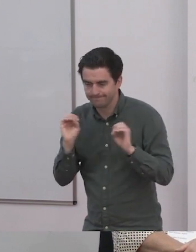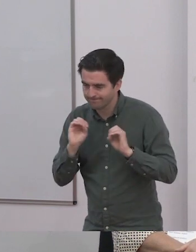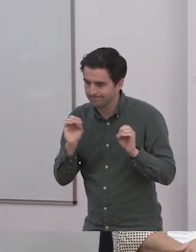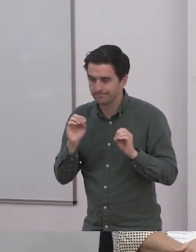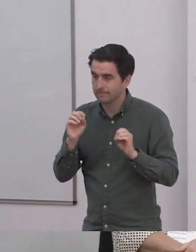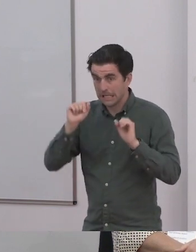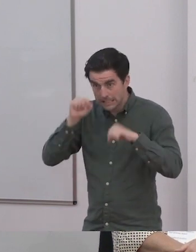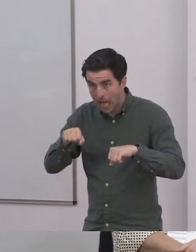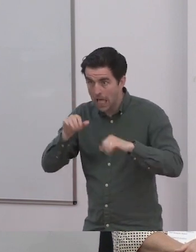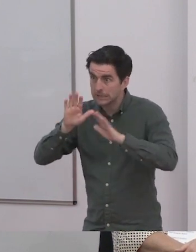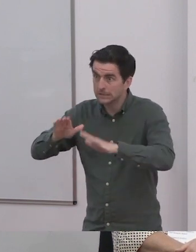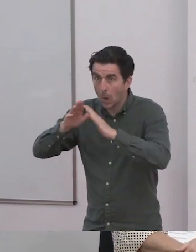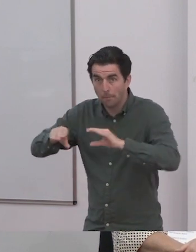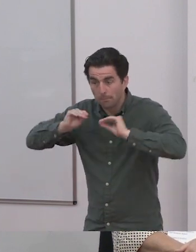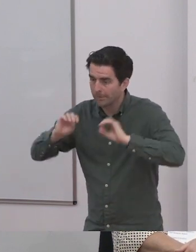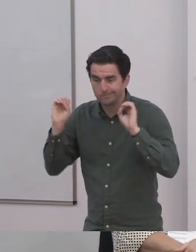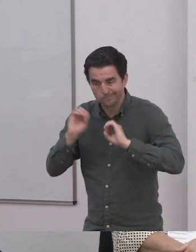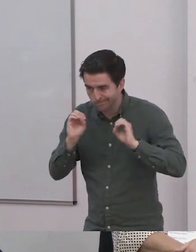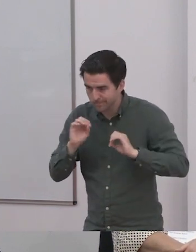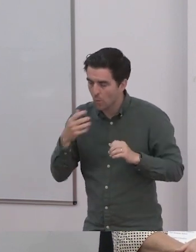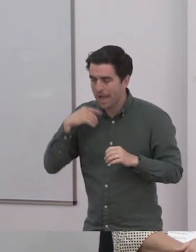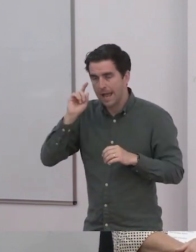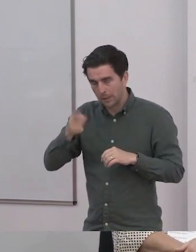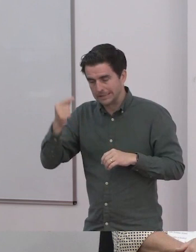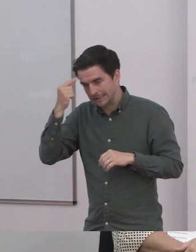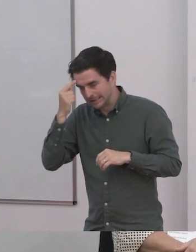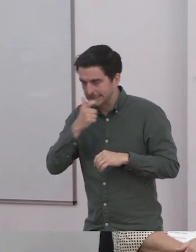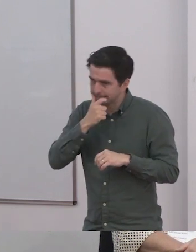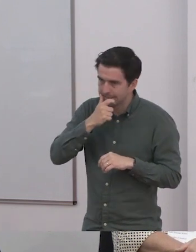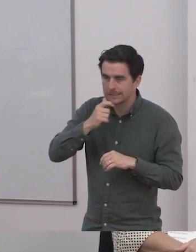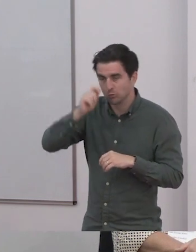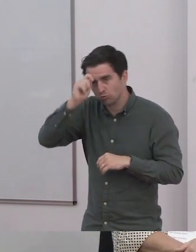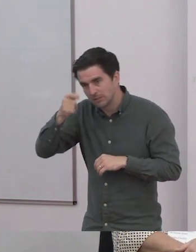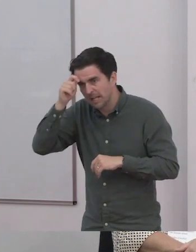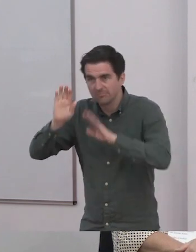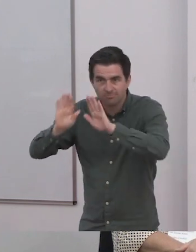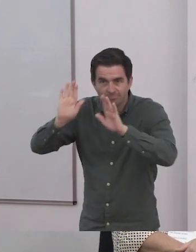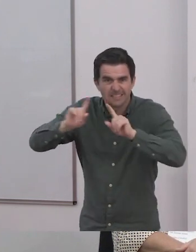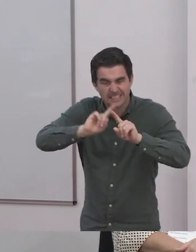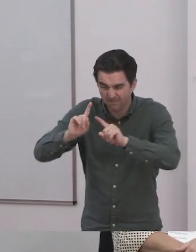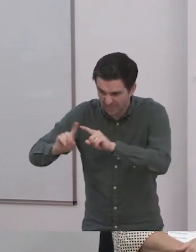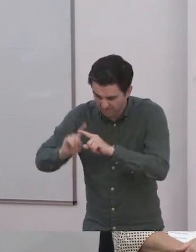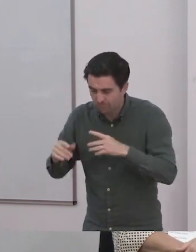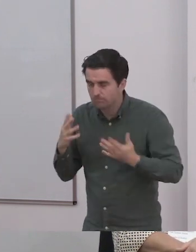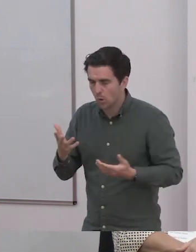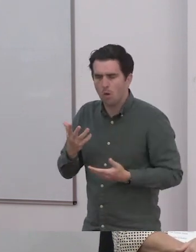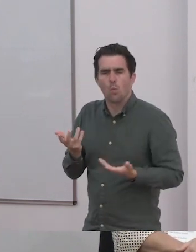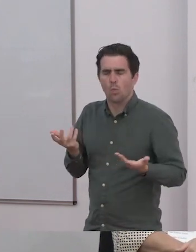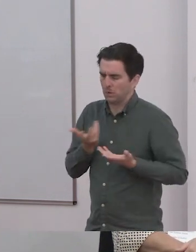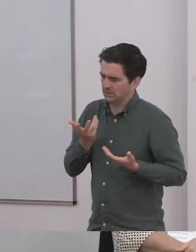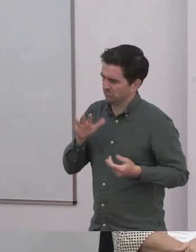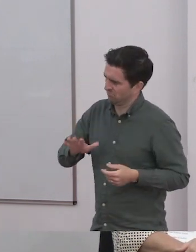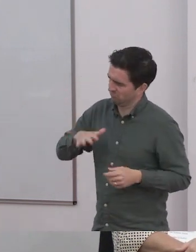But the kind of environment that we can build at home as unschoolers, you can build in your families outside of schooling.